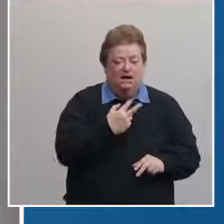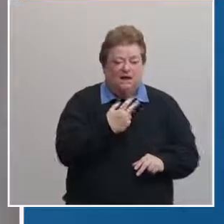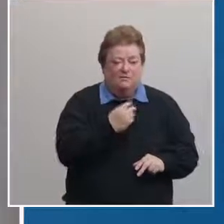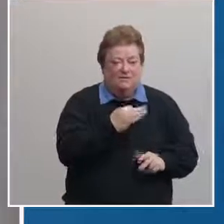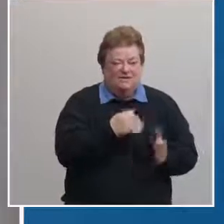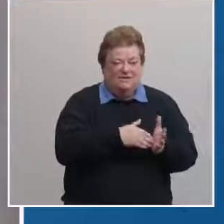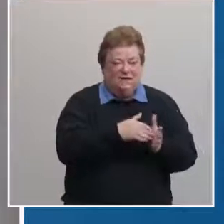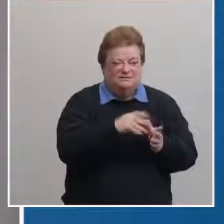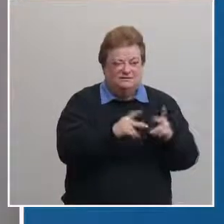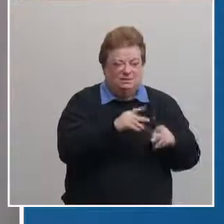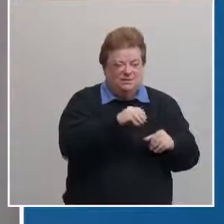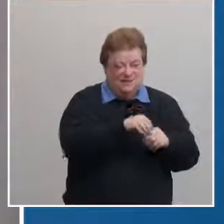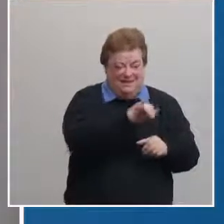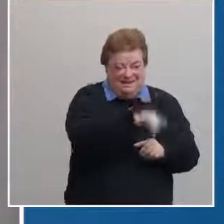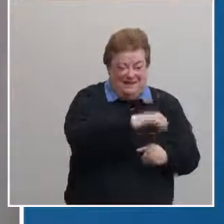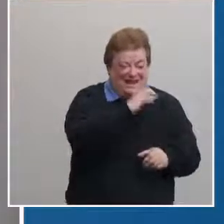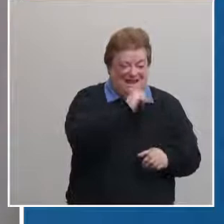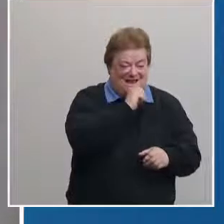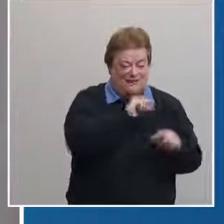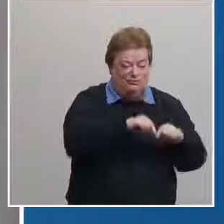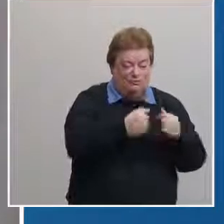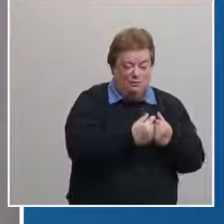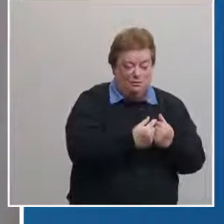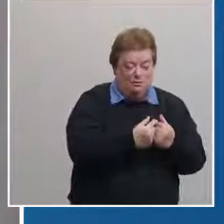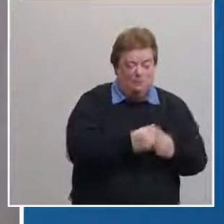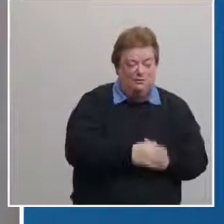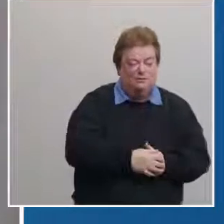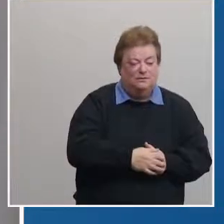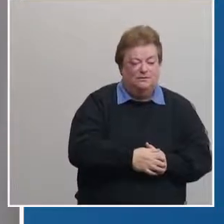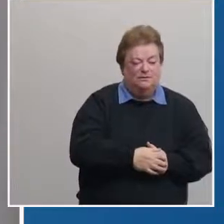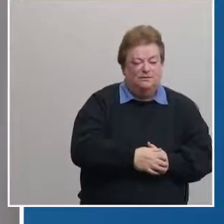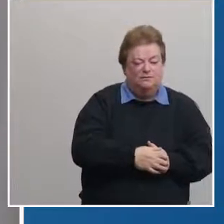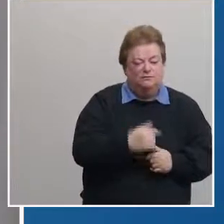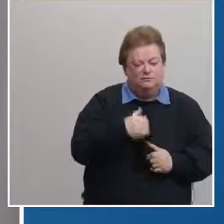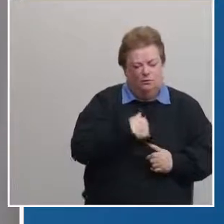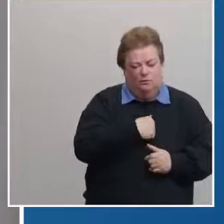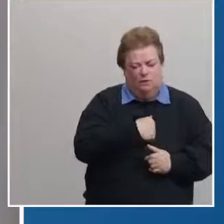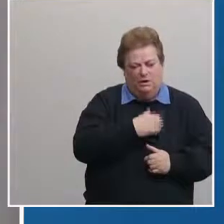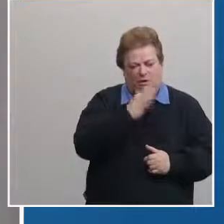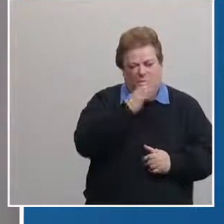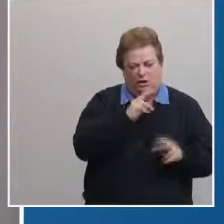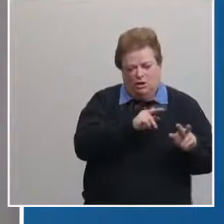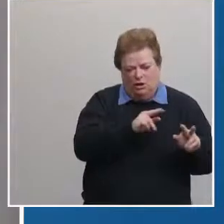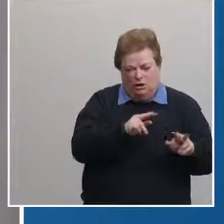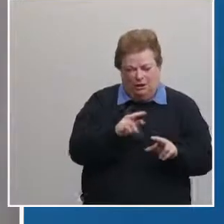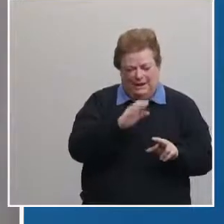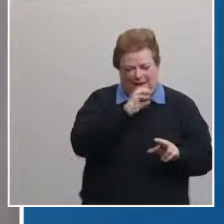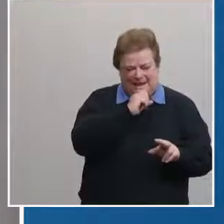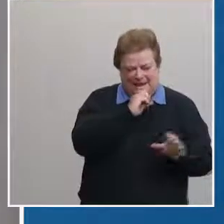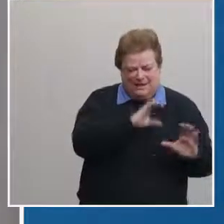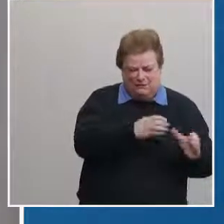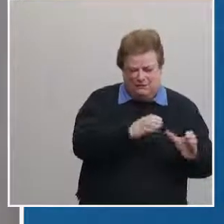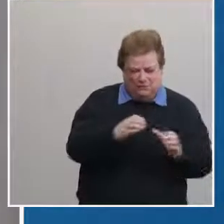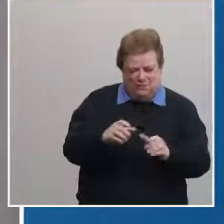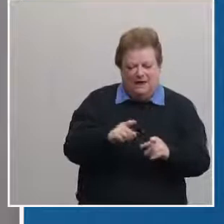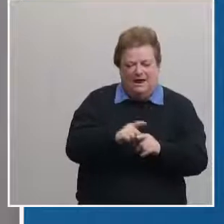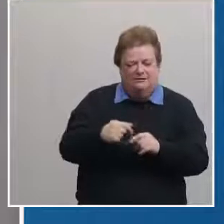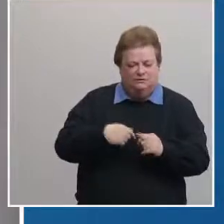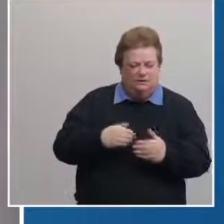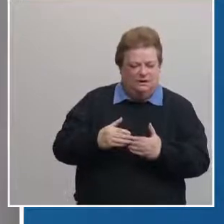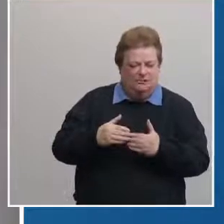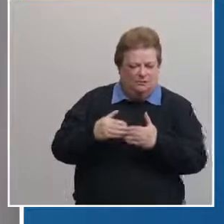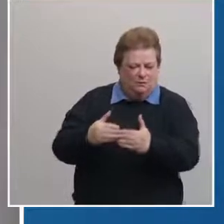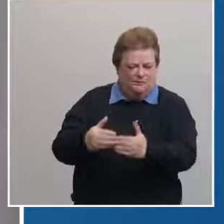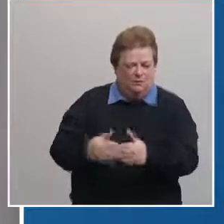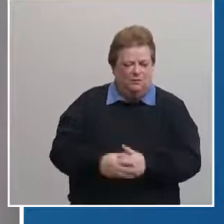in that age group so we know that those uh we'll be looking at age groupings as we move forward and we're